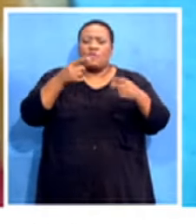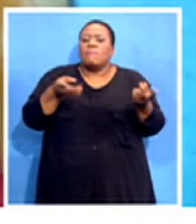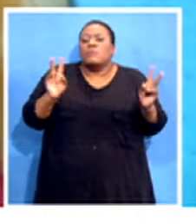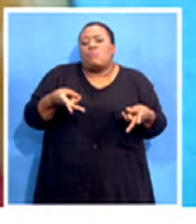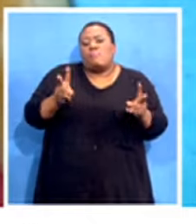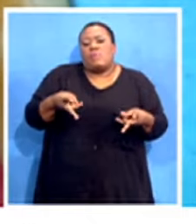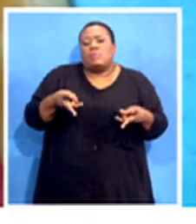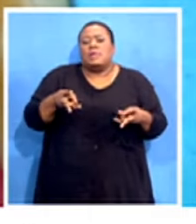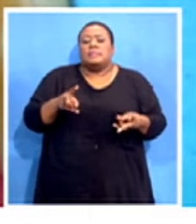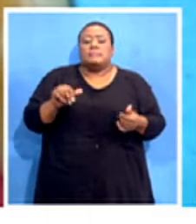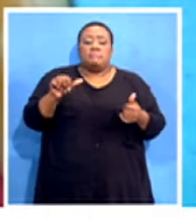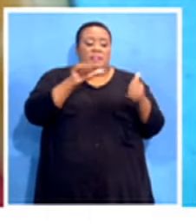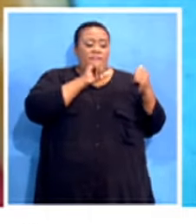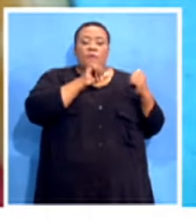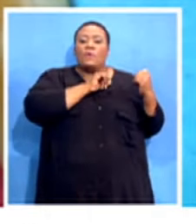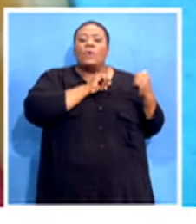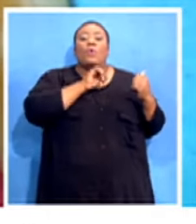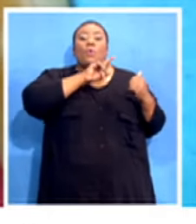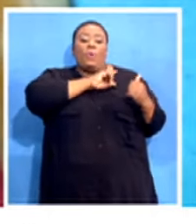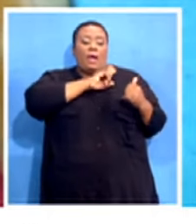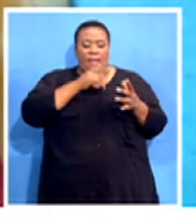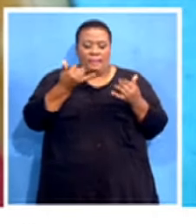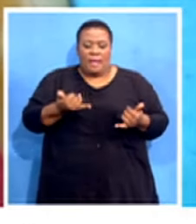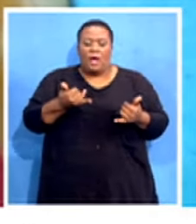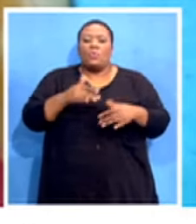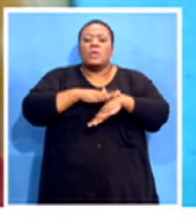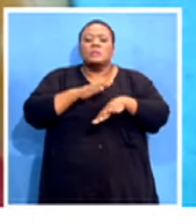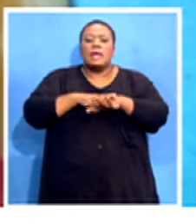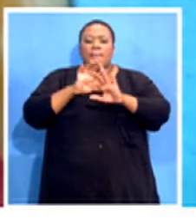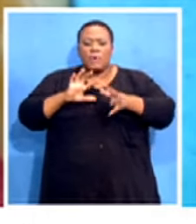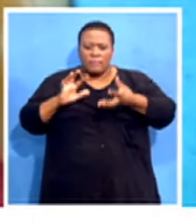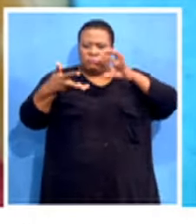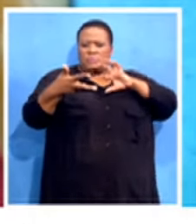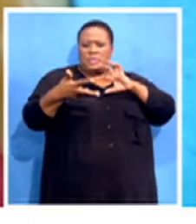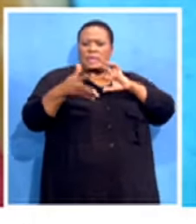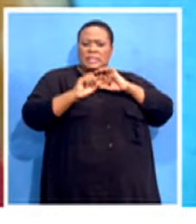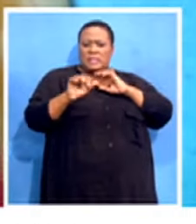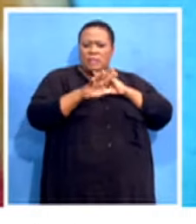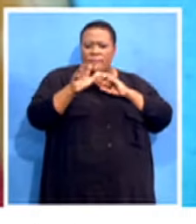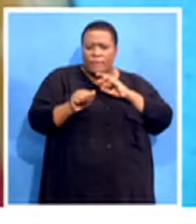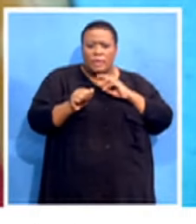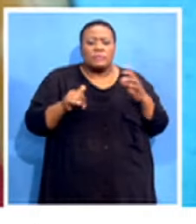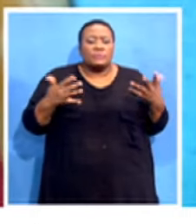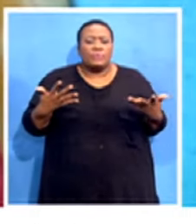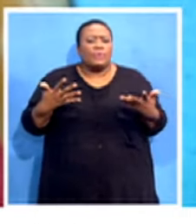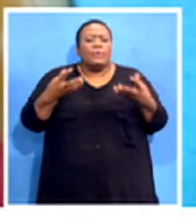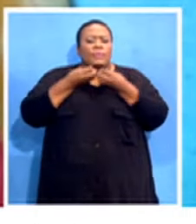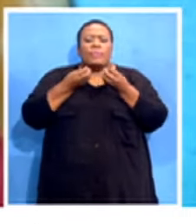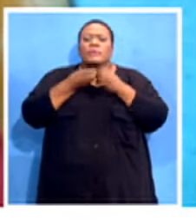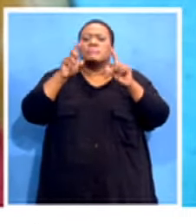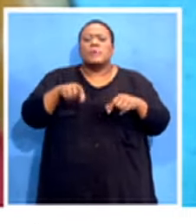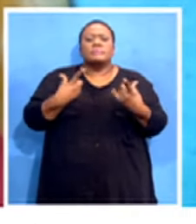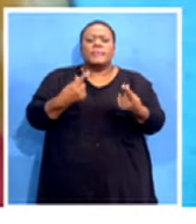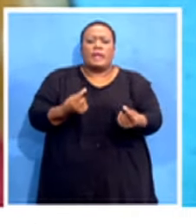currently in the state of disaster which requires that things are done differently and expedited in this regard. So we don't think we are unreasonable. We have